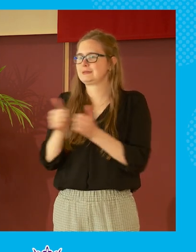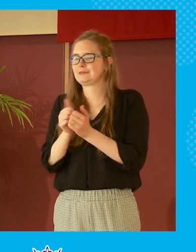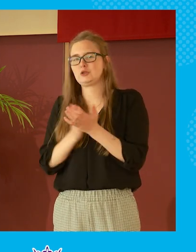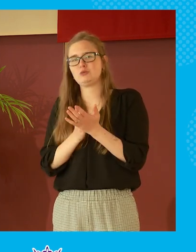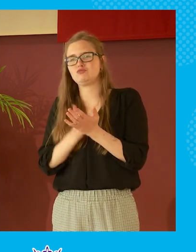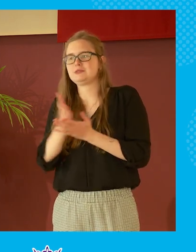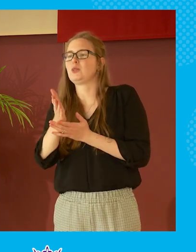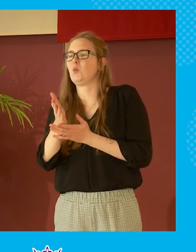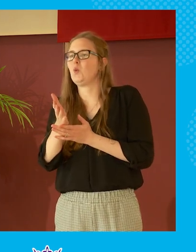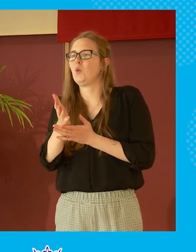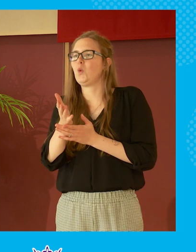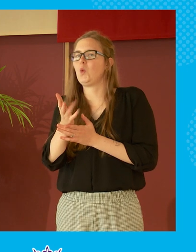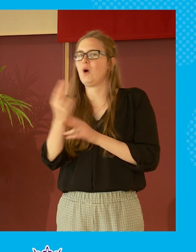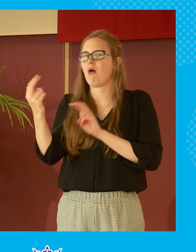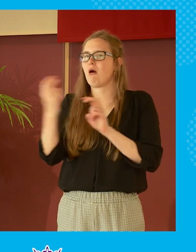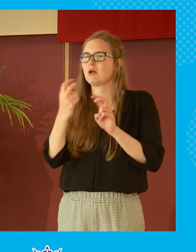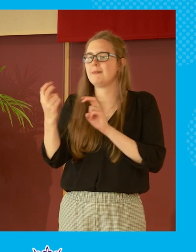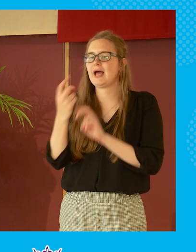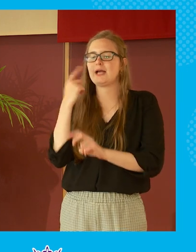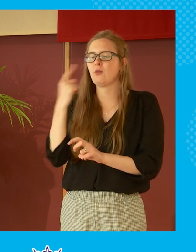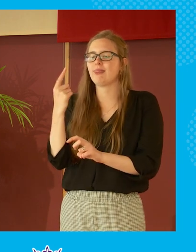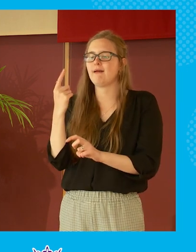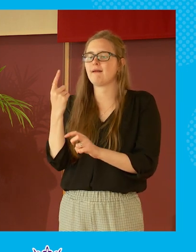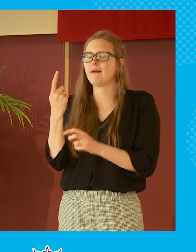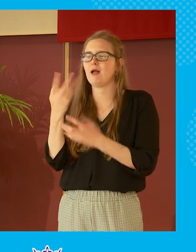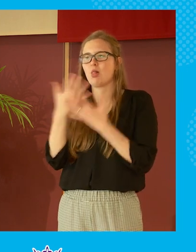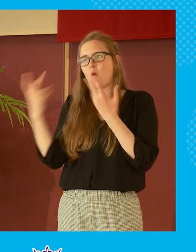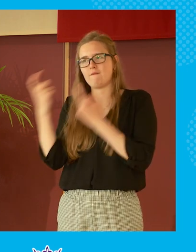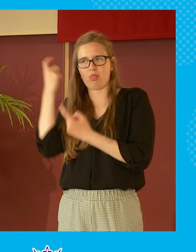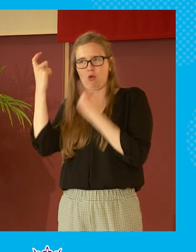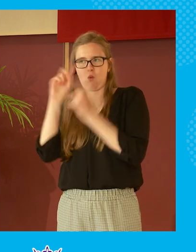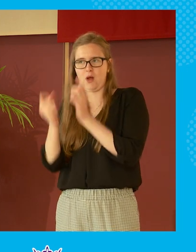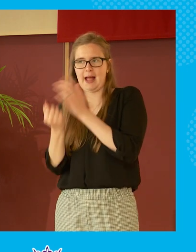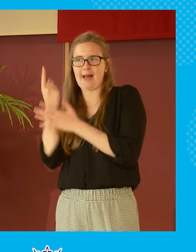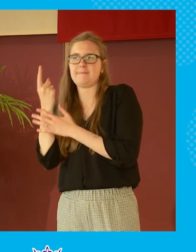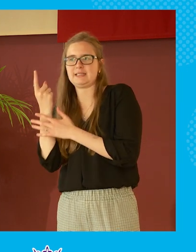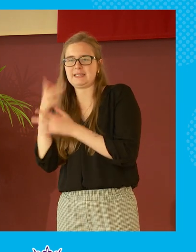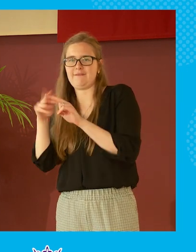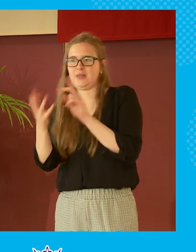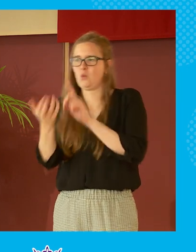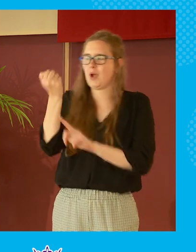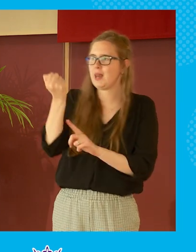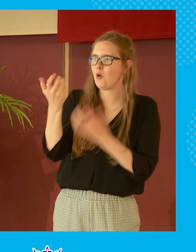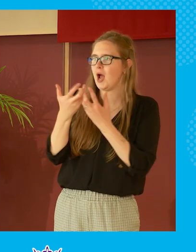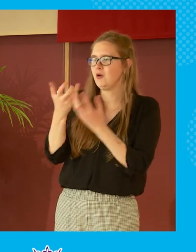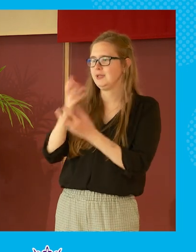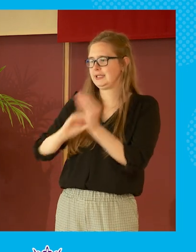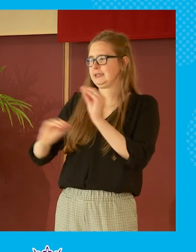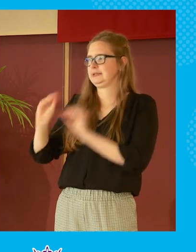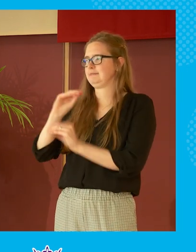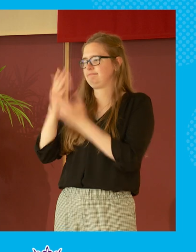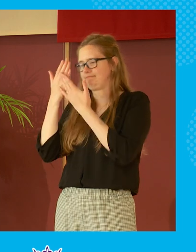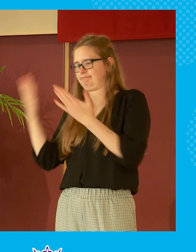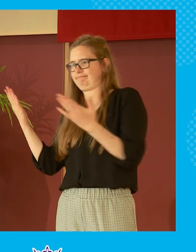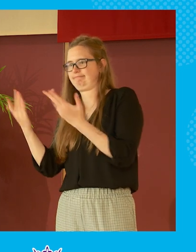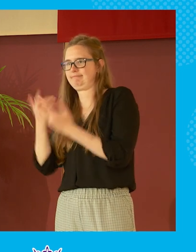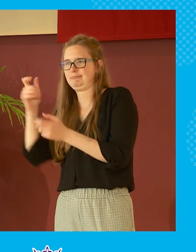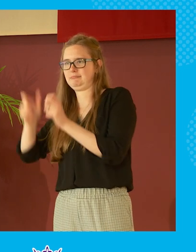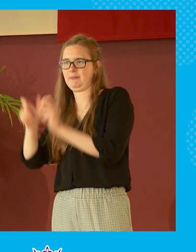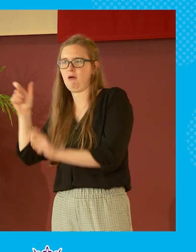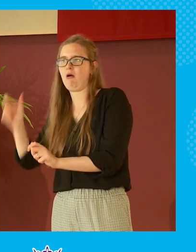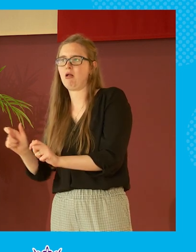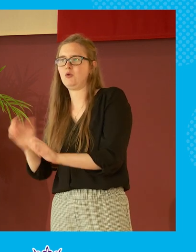uh an argument i don't think there was very much thought given to what might happen if they won and how they might reconcile themselves to people who uh